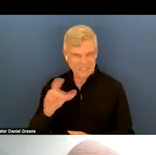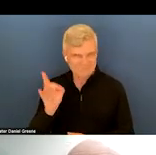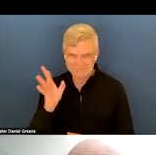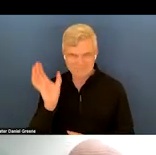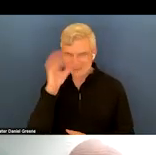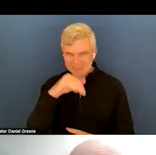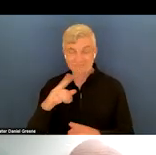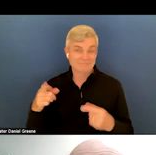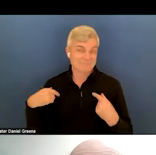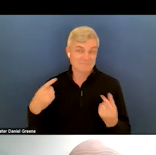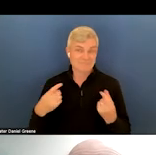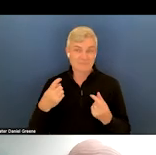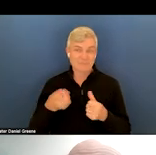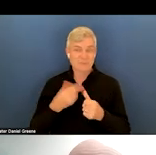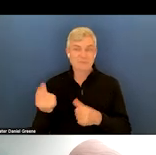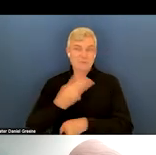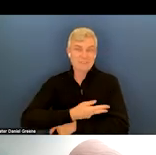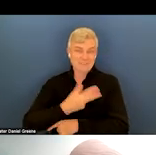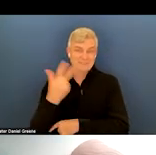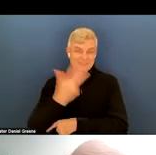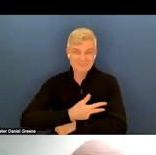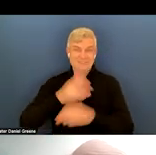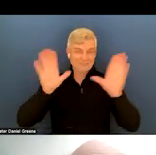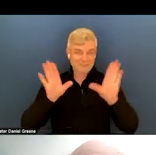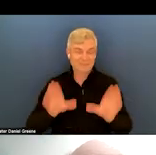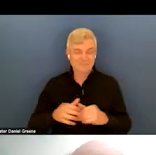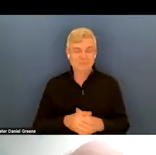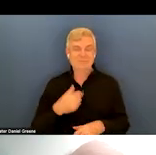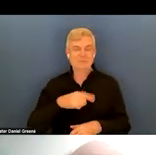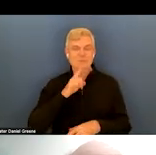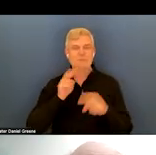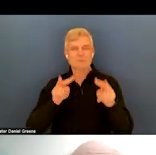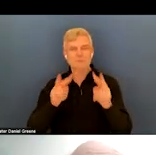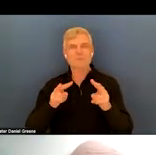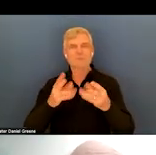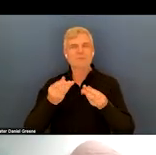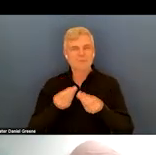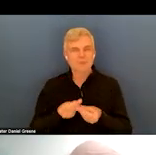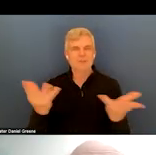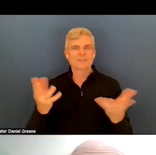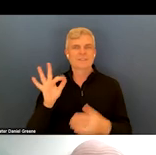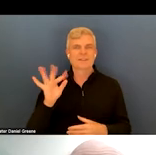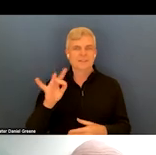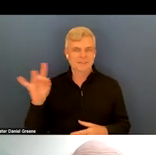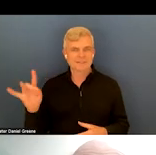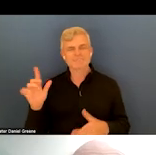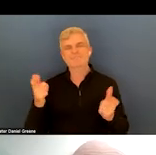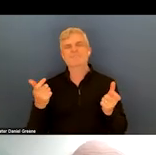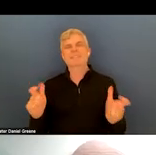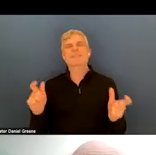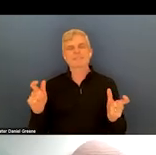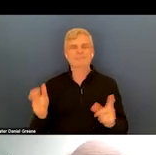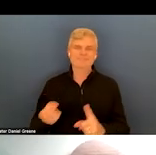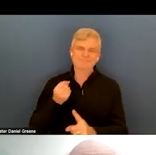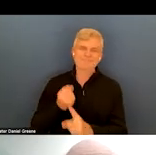And I'm so looking forward to the launch of 988 and for this major milestone for in transforming behavioral health